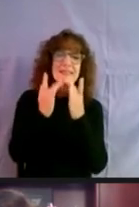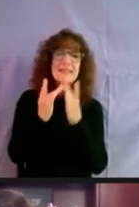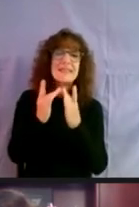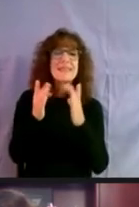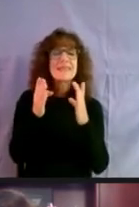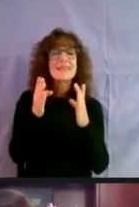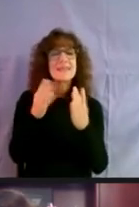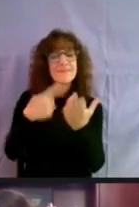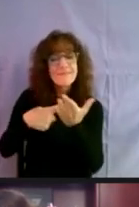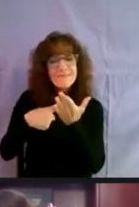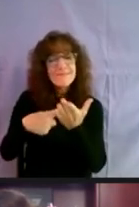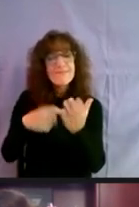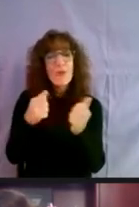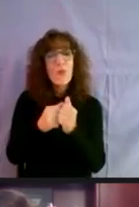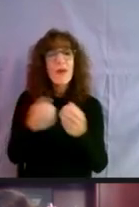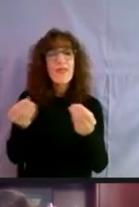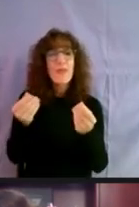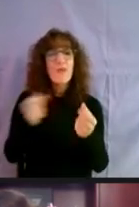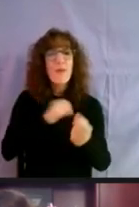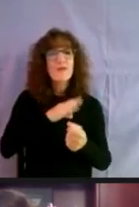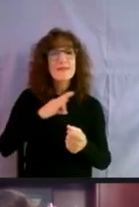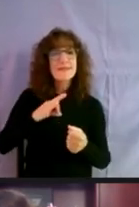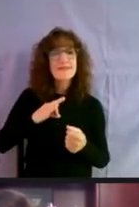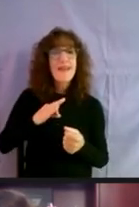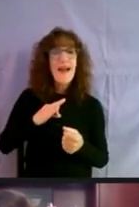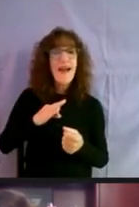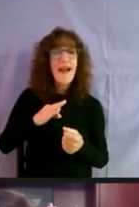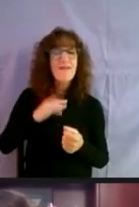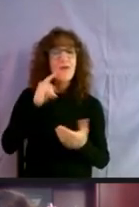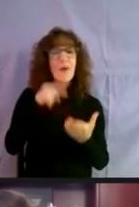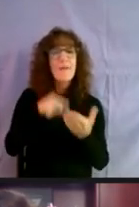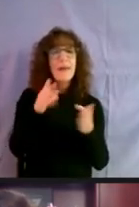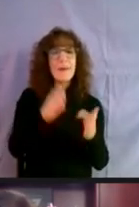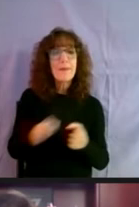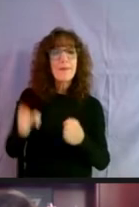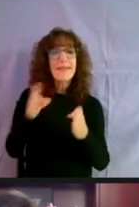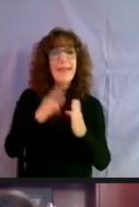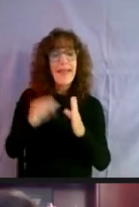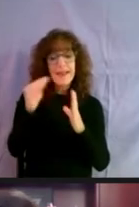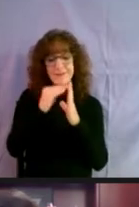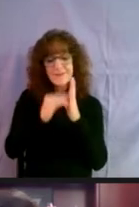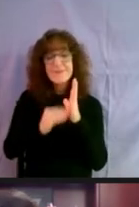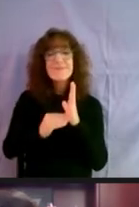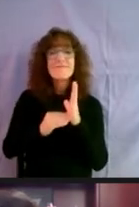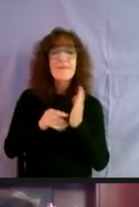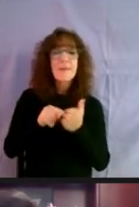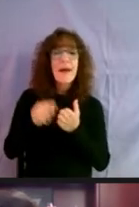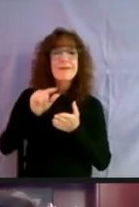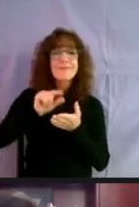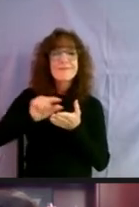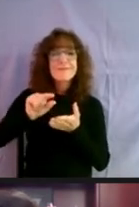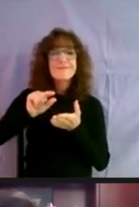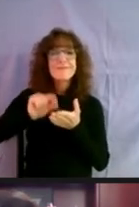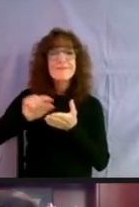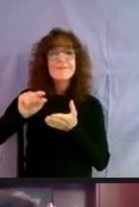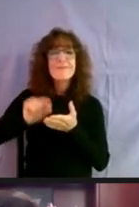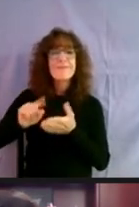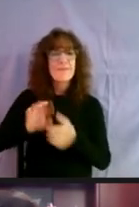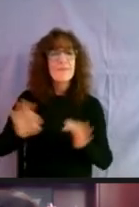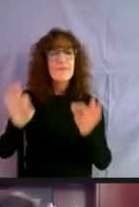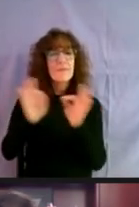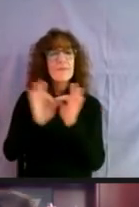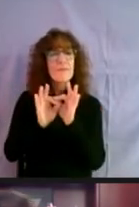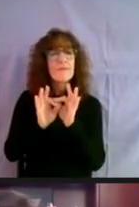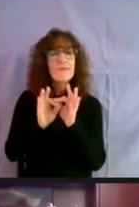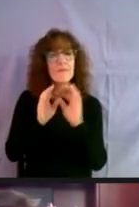arrangements with the property staff for a payment plan. And that's, that's really important to keep up that